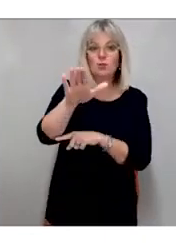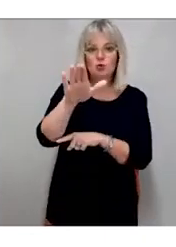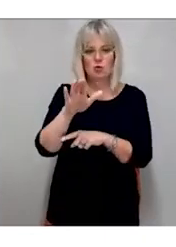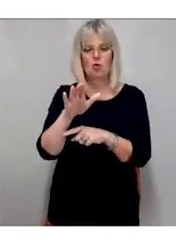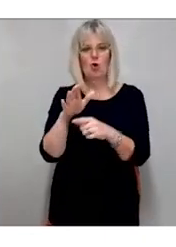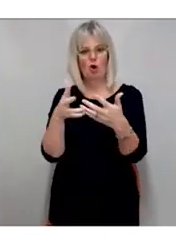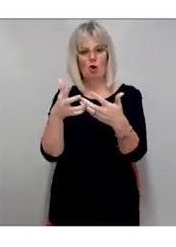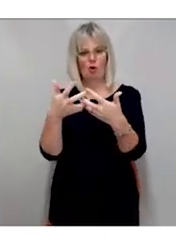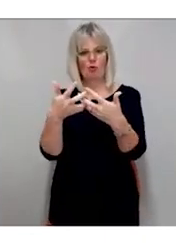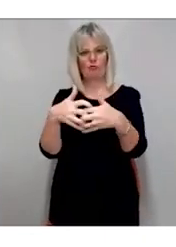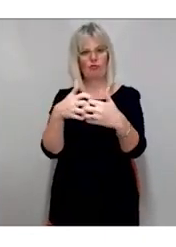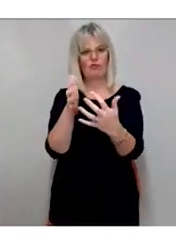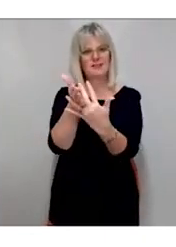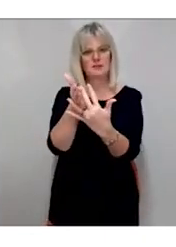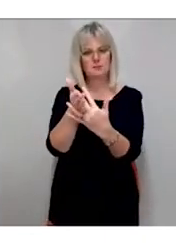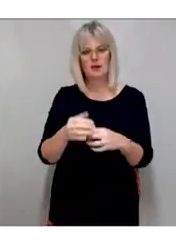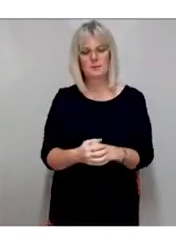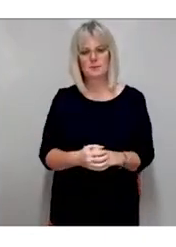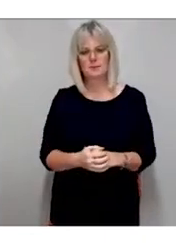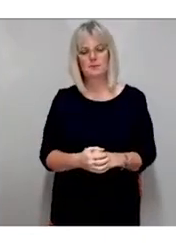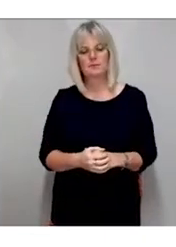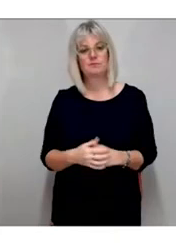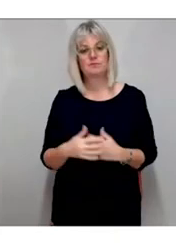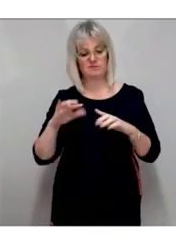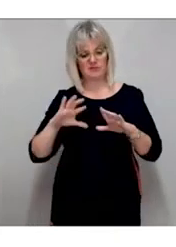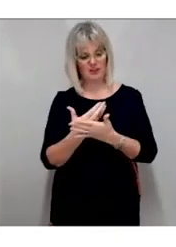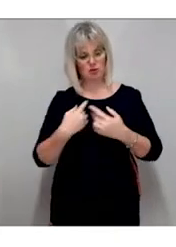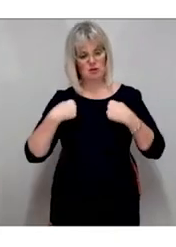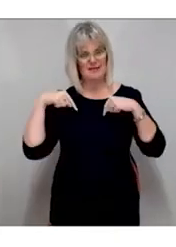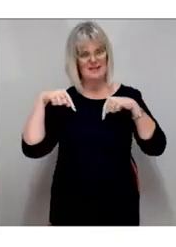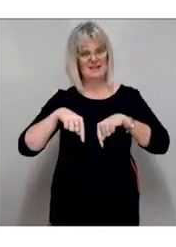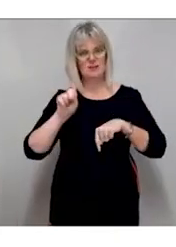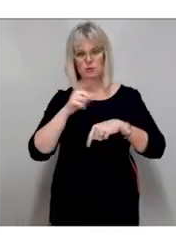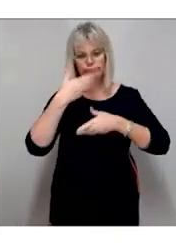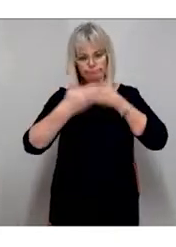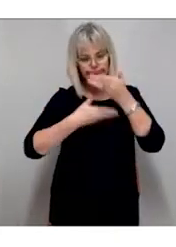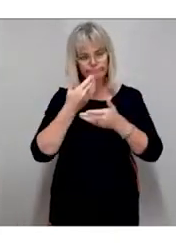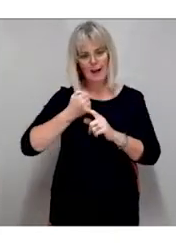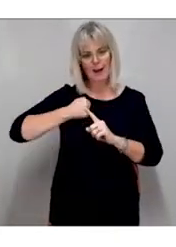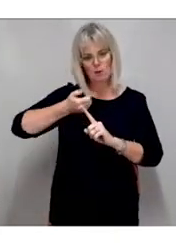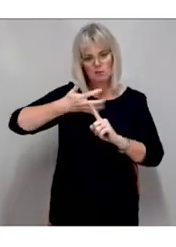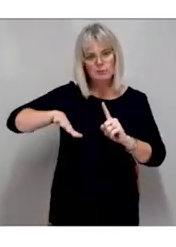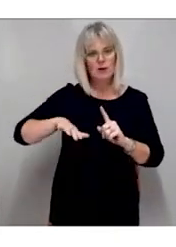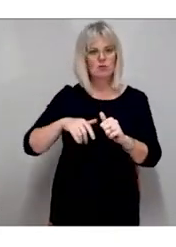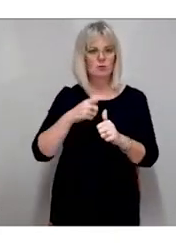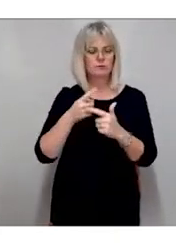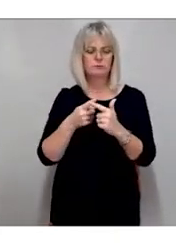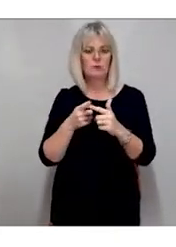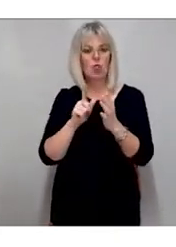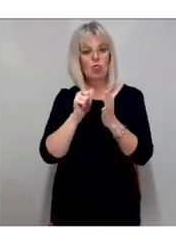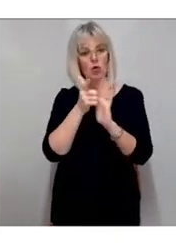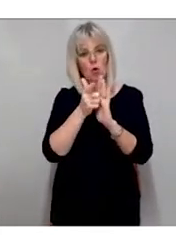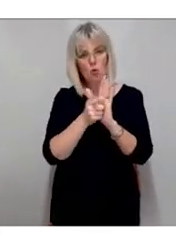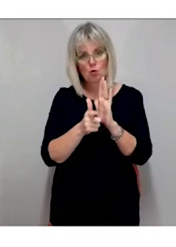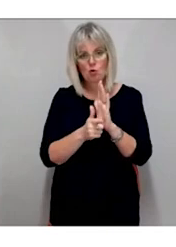session, I'm here to tell you about UCAF, the social history and laws affecting accessible information, the